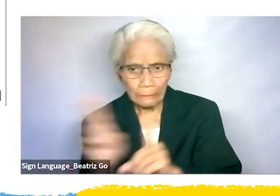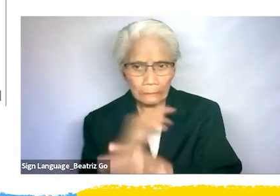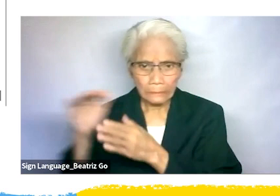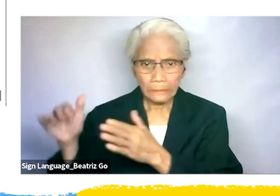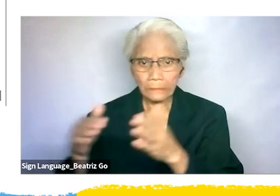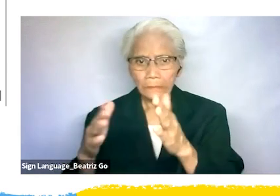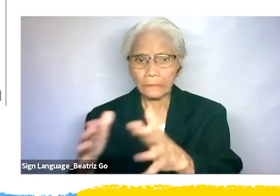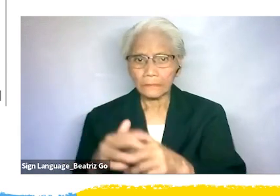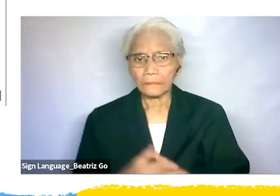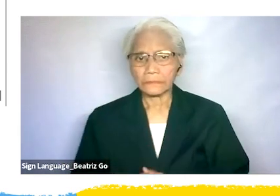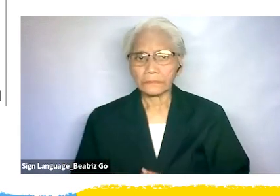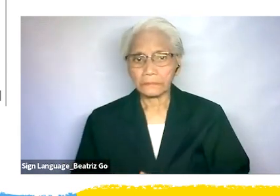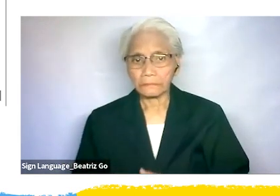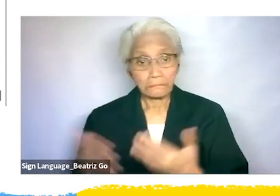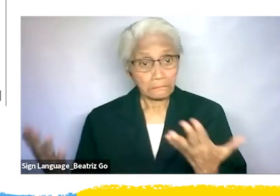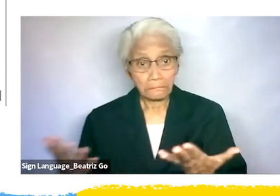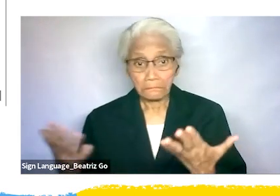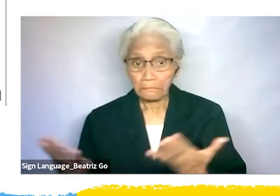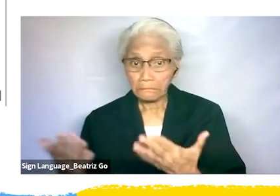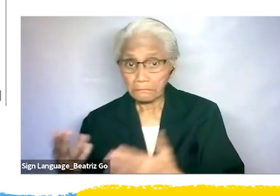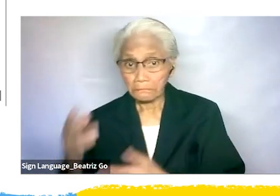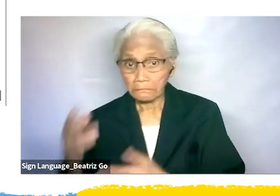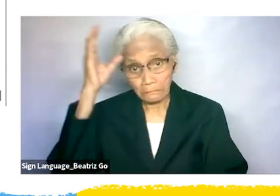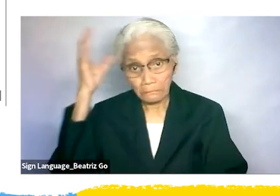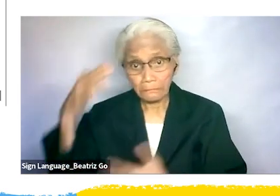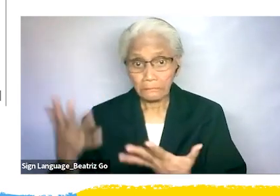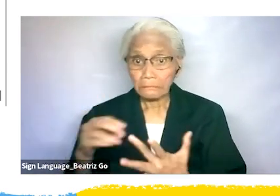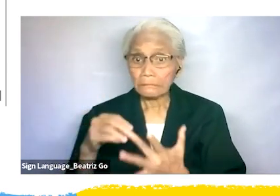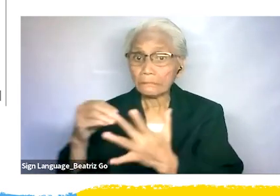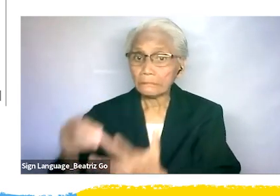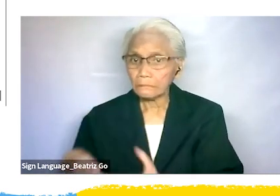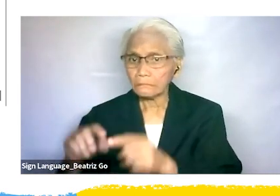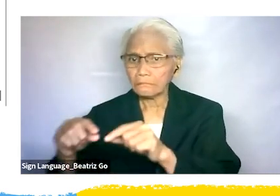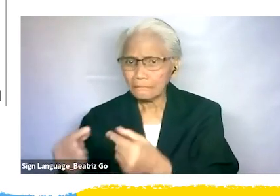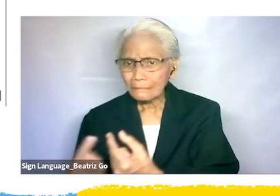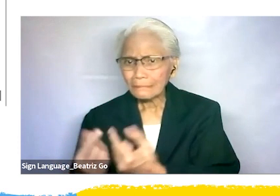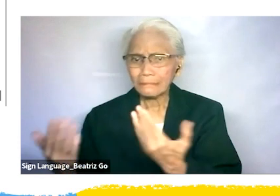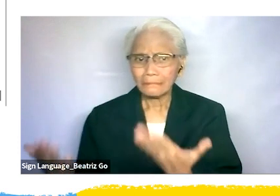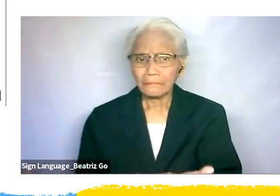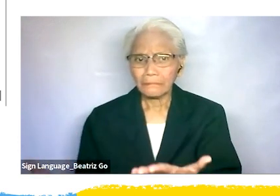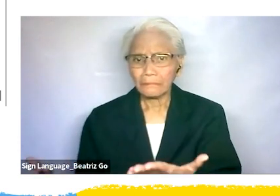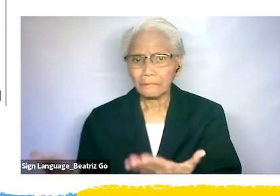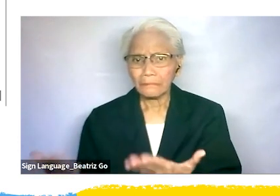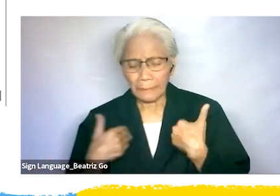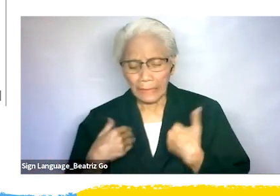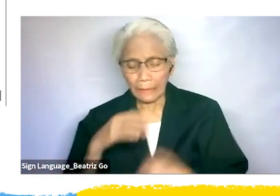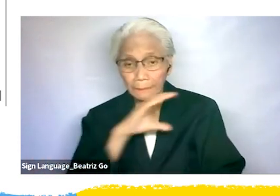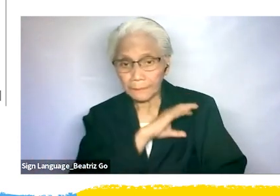addition, some demonstrators under the age of 18 were detained by the police.